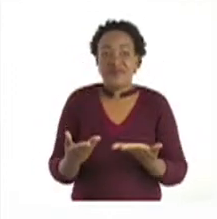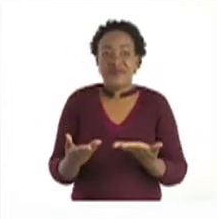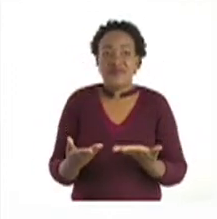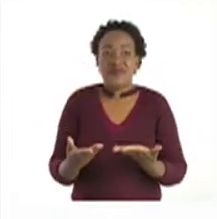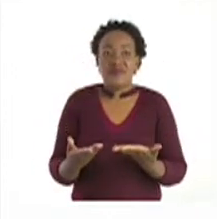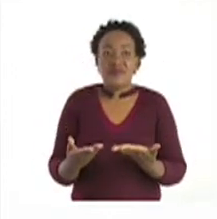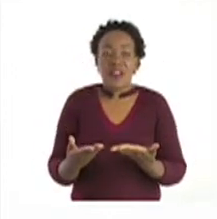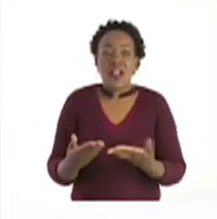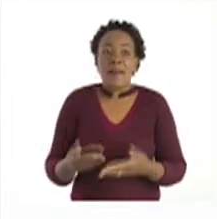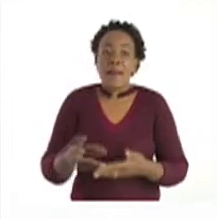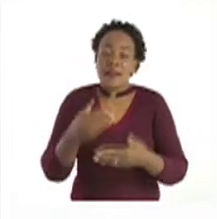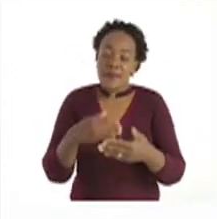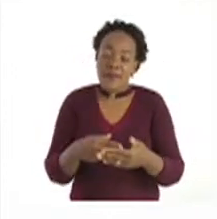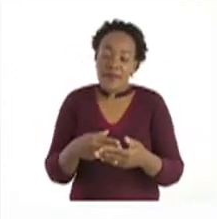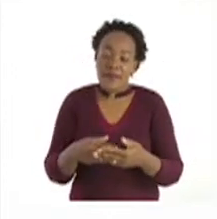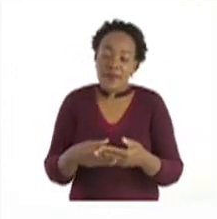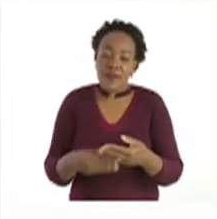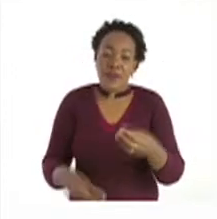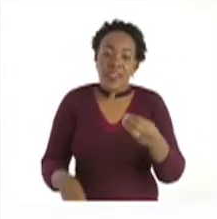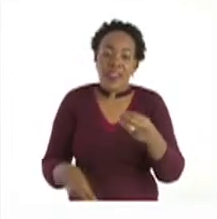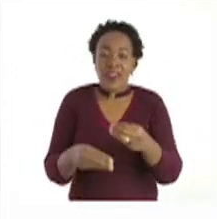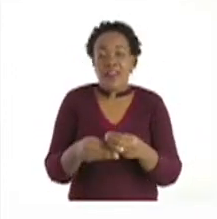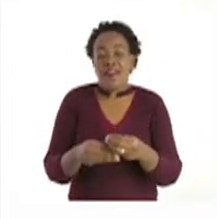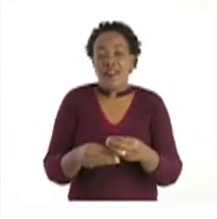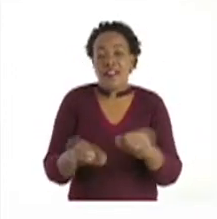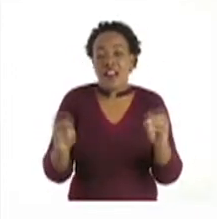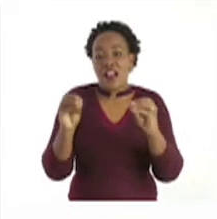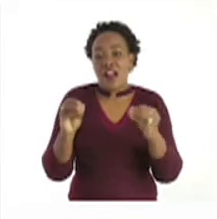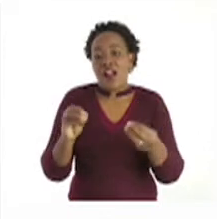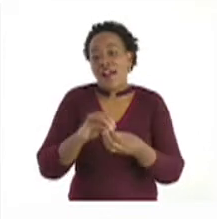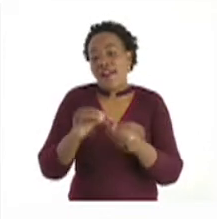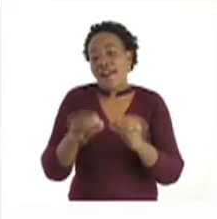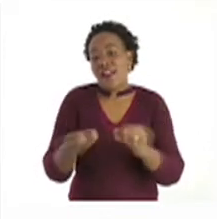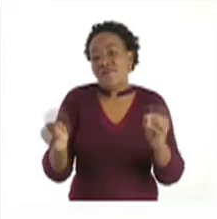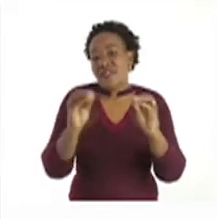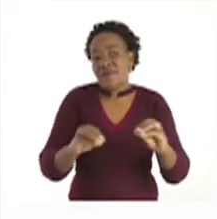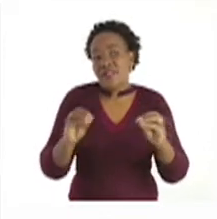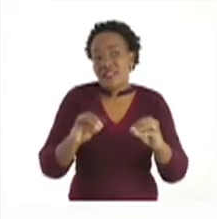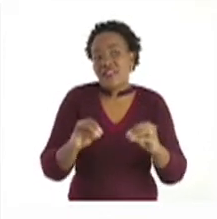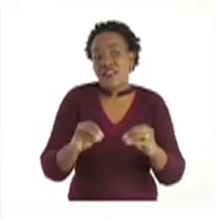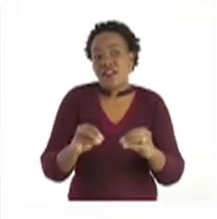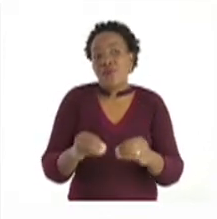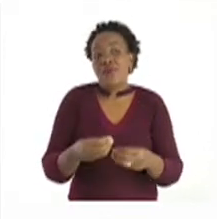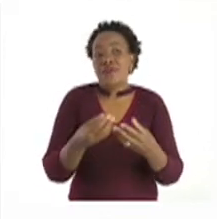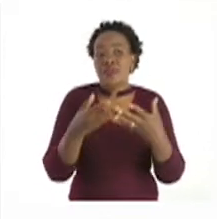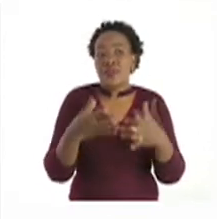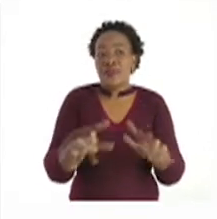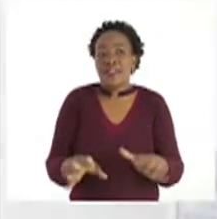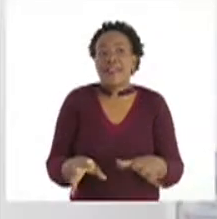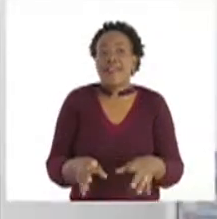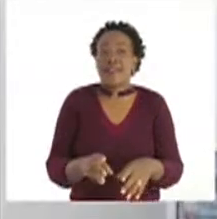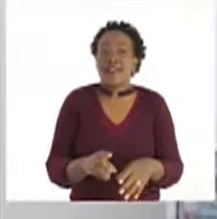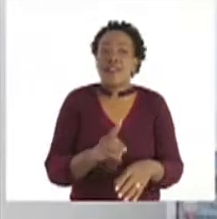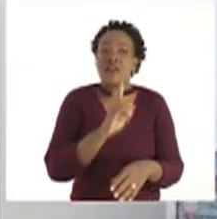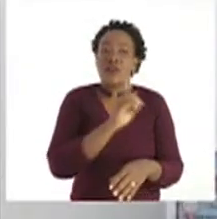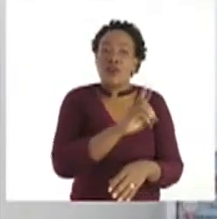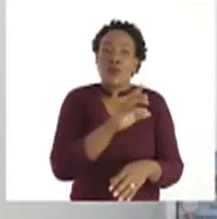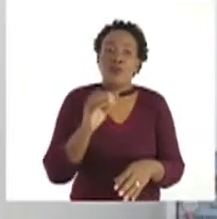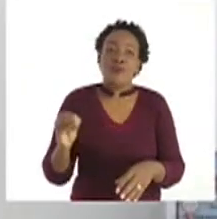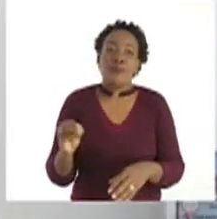filling in the missing numbers, we want to count in tens. And I'll do it with my friend here.